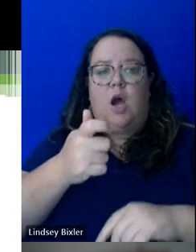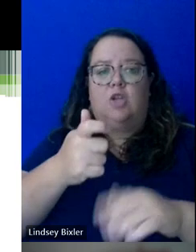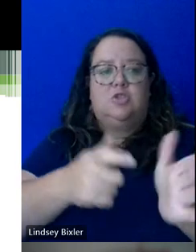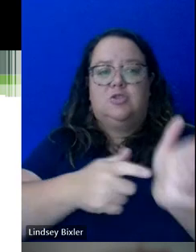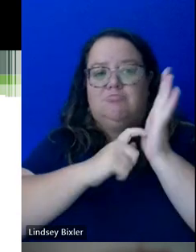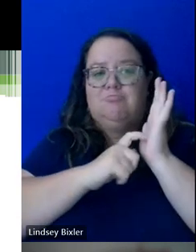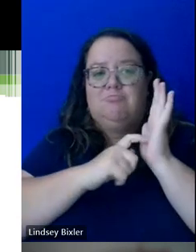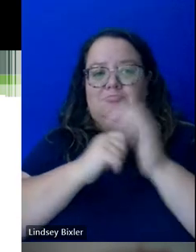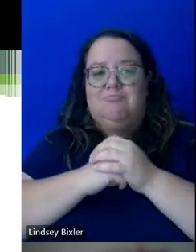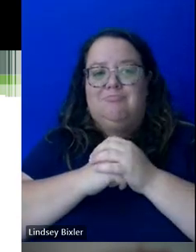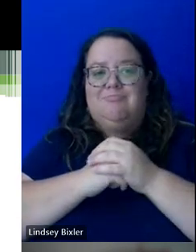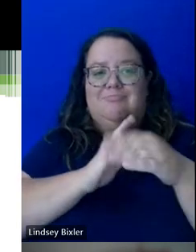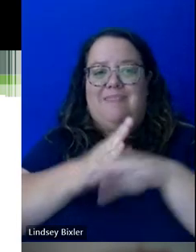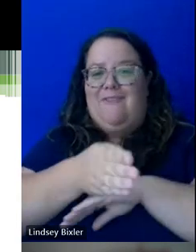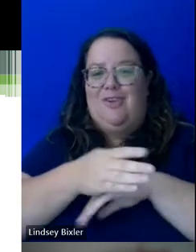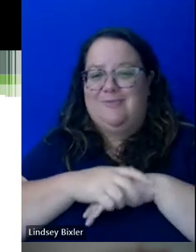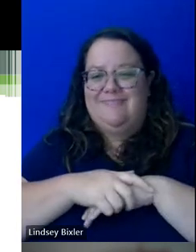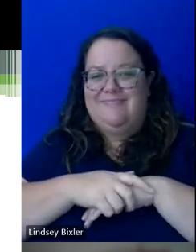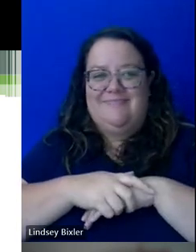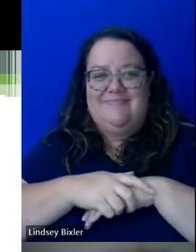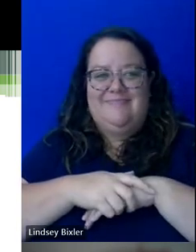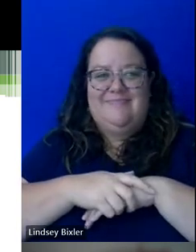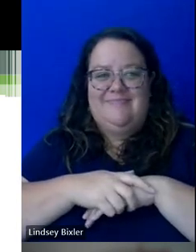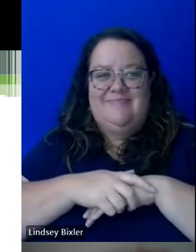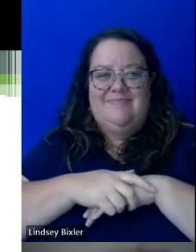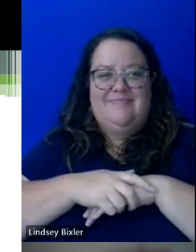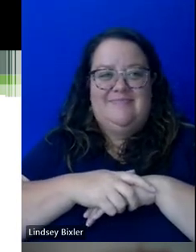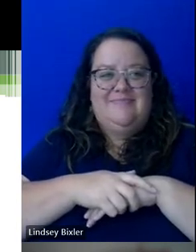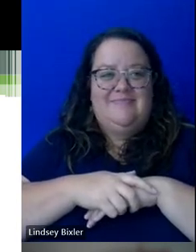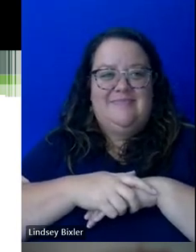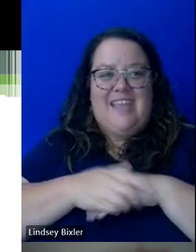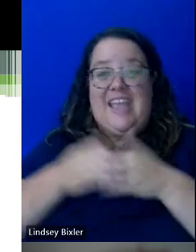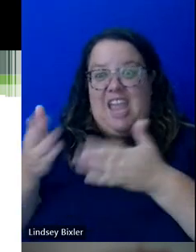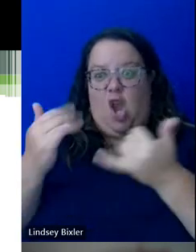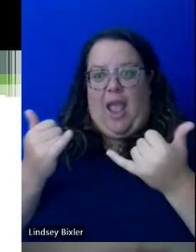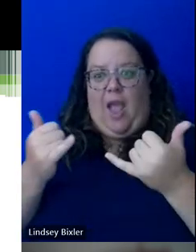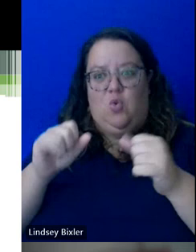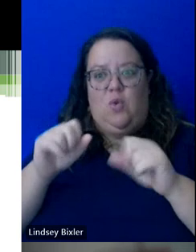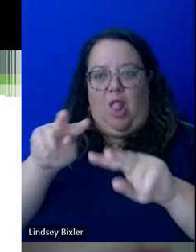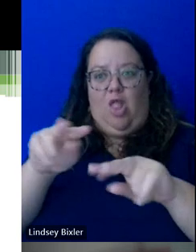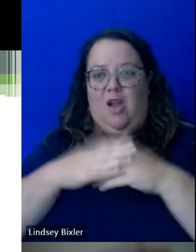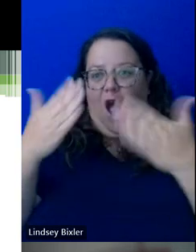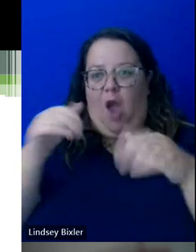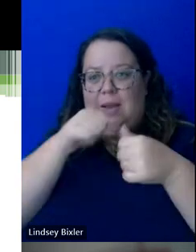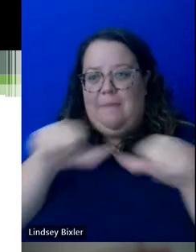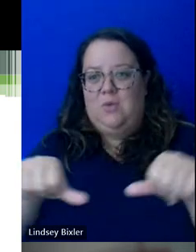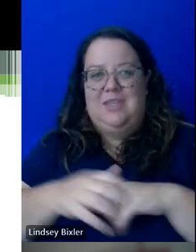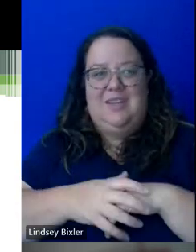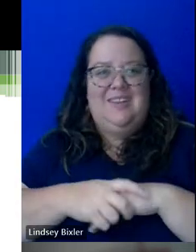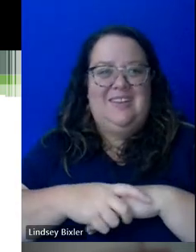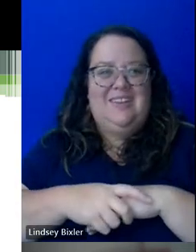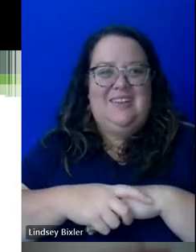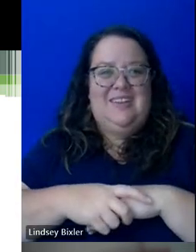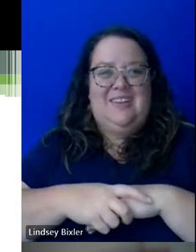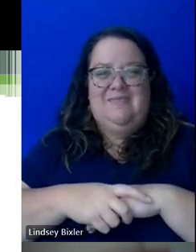after the fact. It's there now. Perfect. Yeah. Yeah. It's already posted. Wonderful. Front and